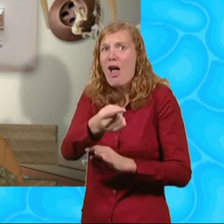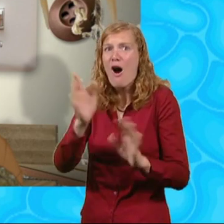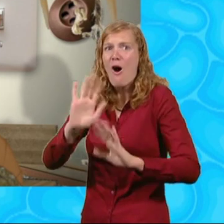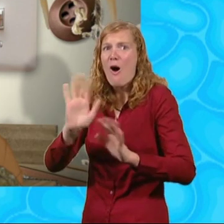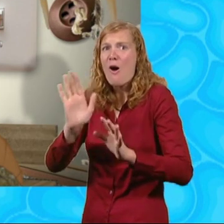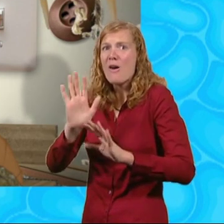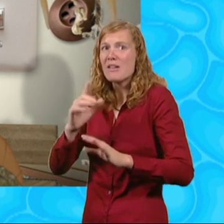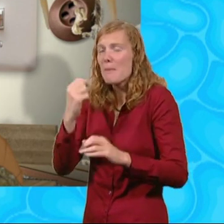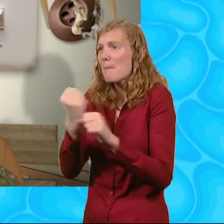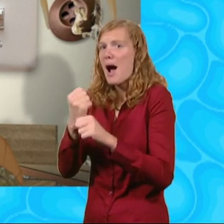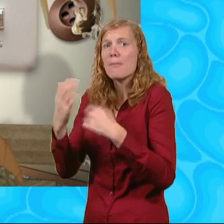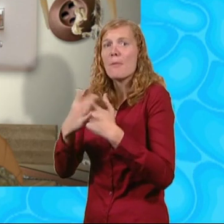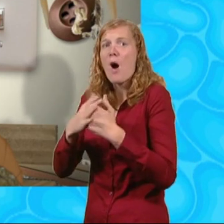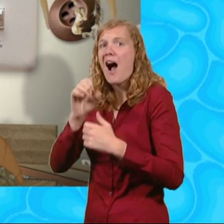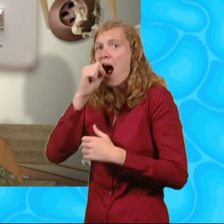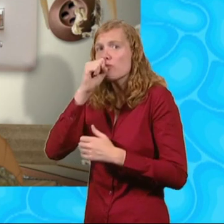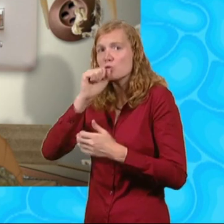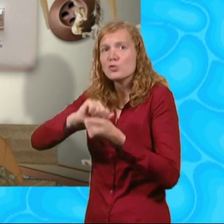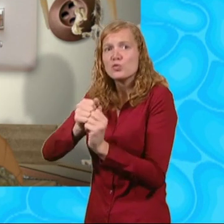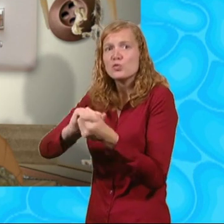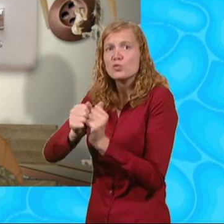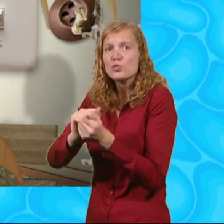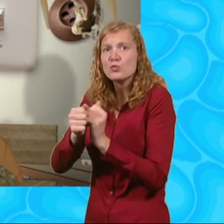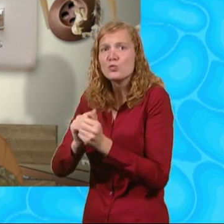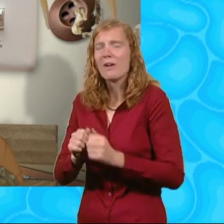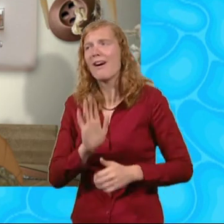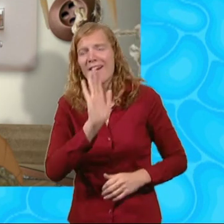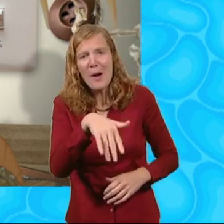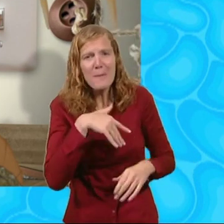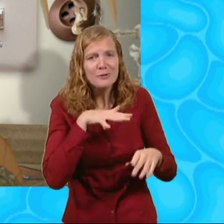I'm kidding. I'll get rid of the evidence.